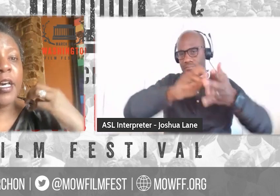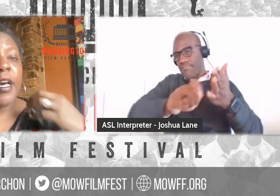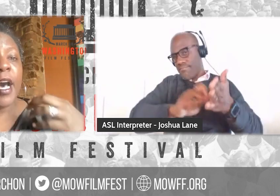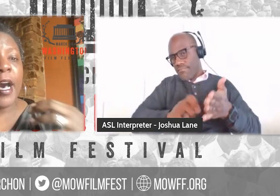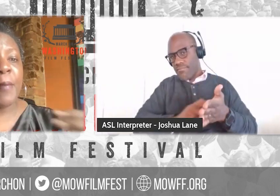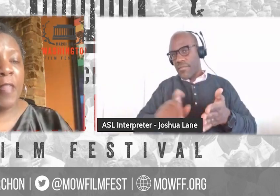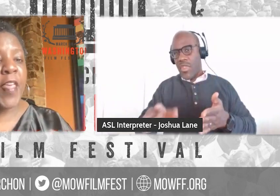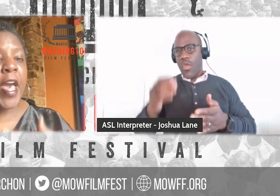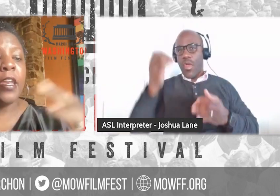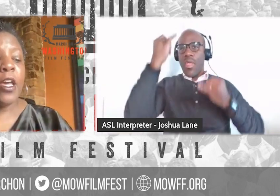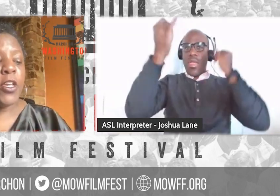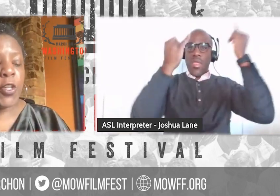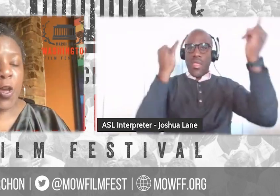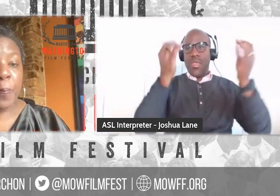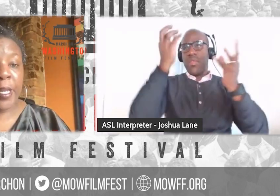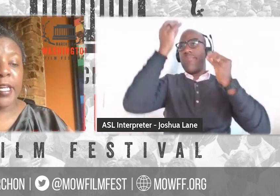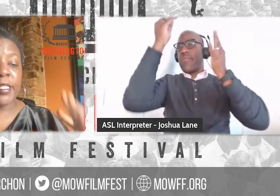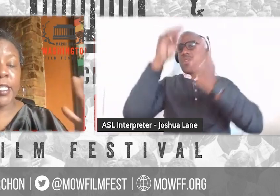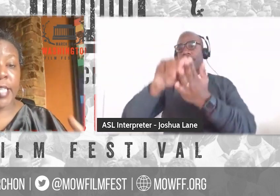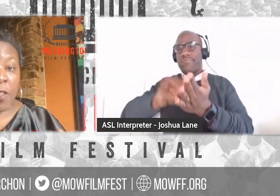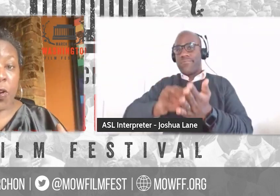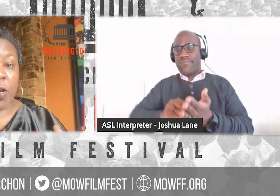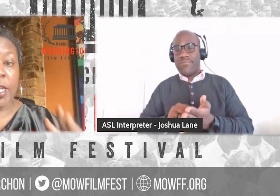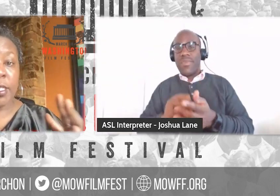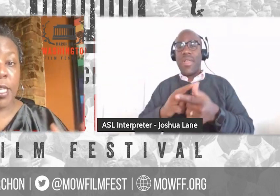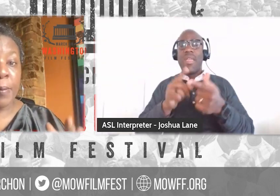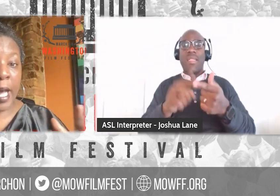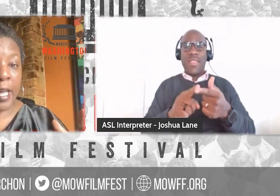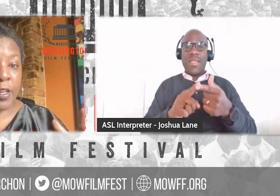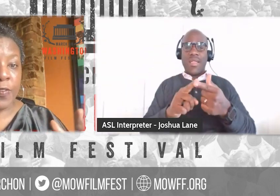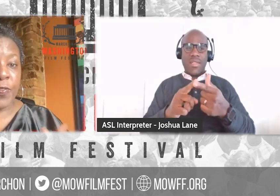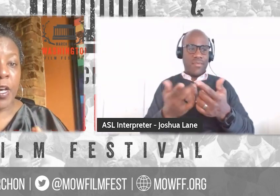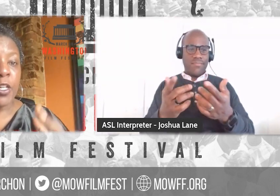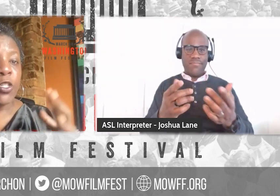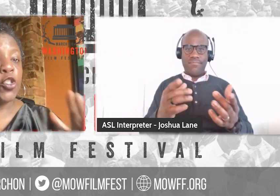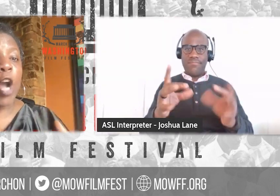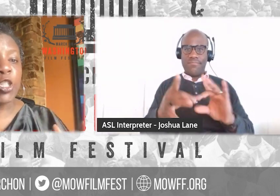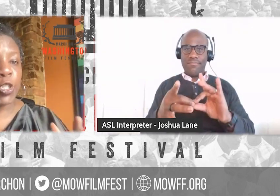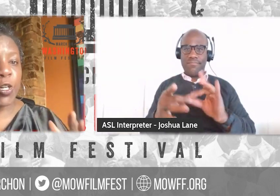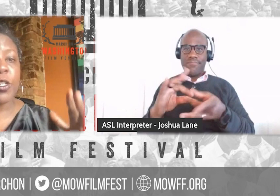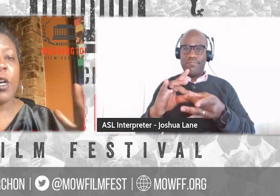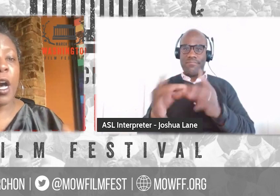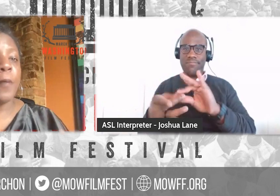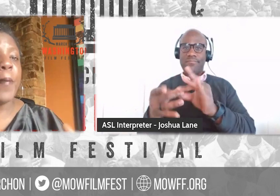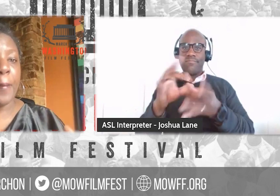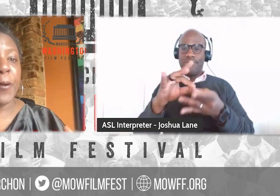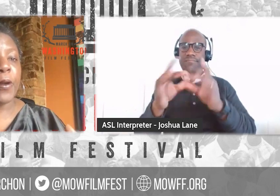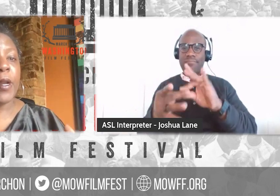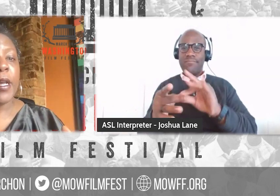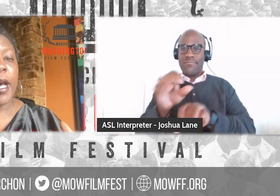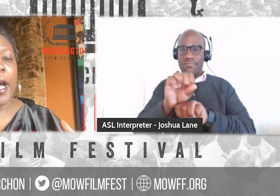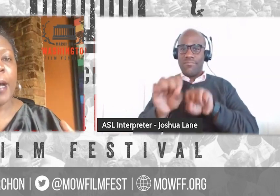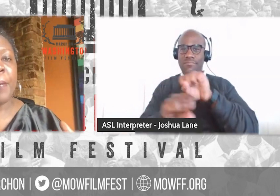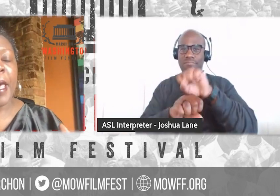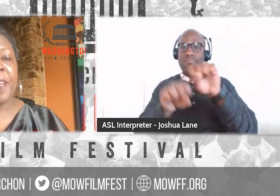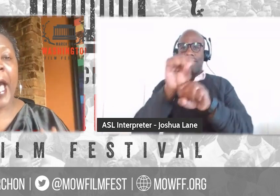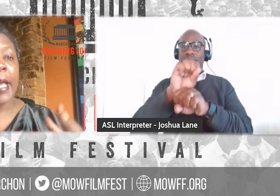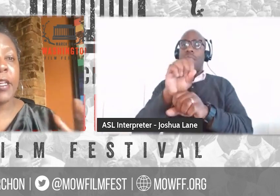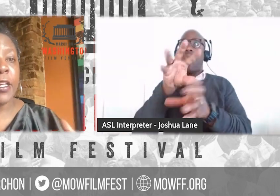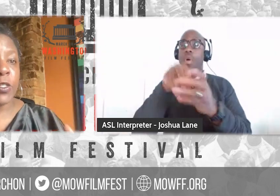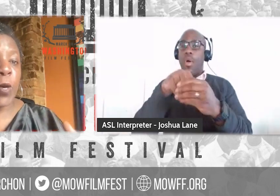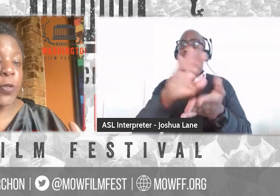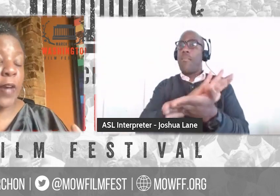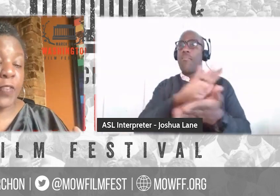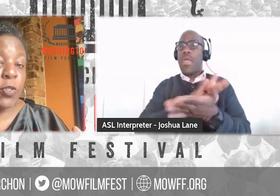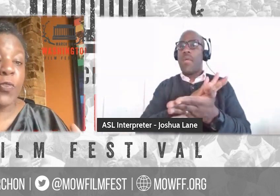and then, you know, putting it together in some kind of structure on paper. Um, and